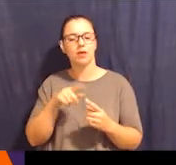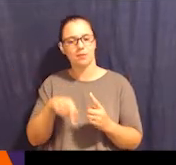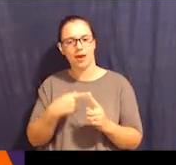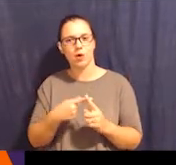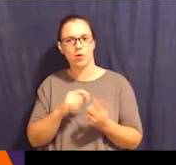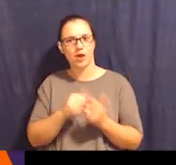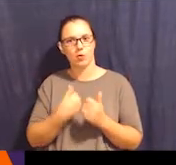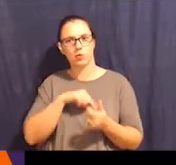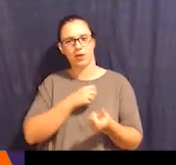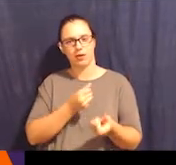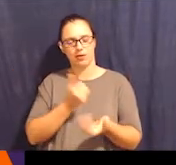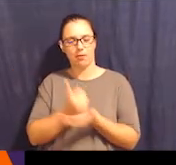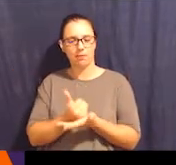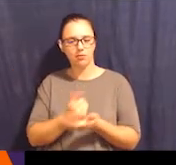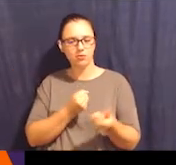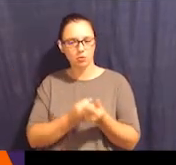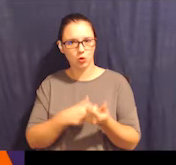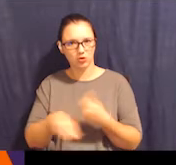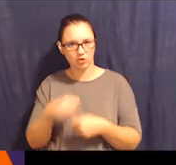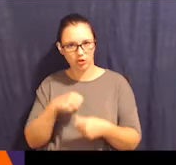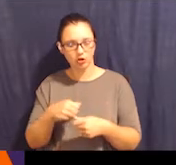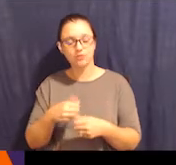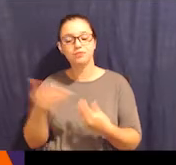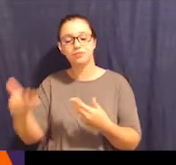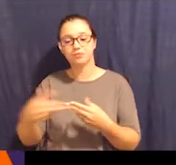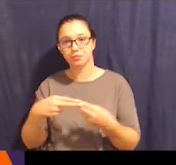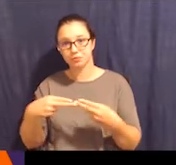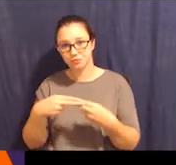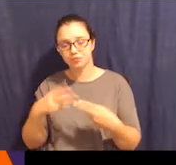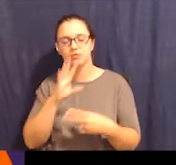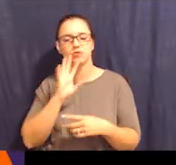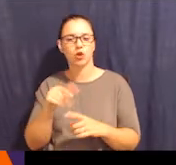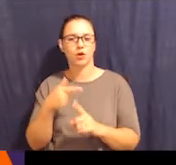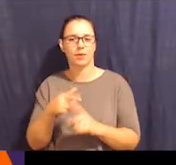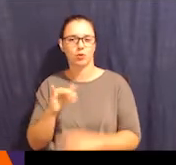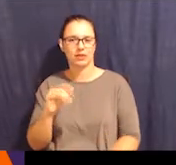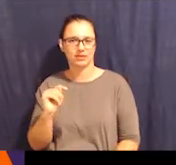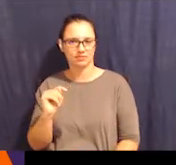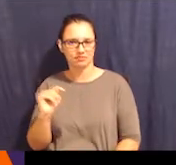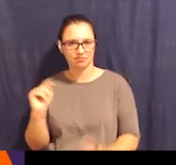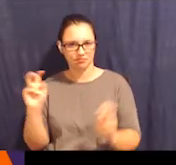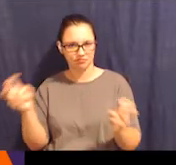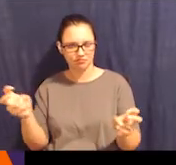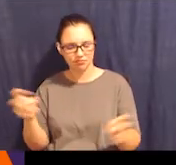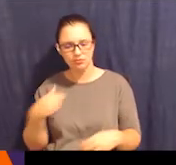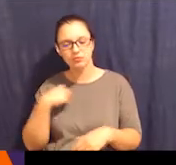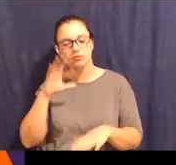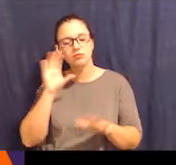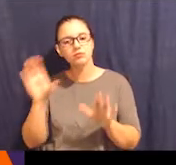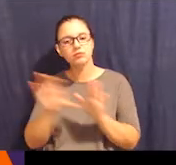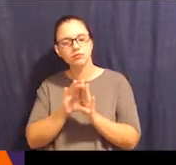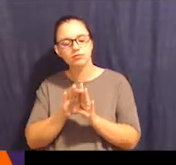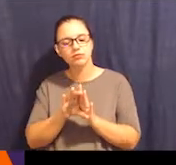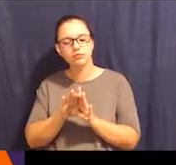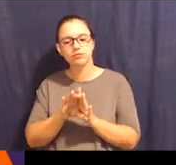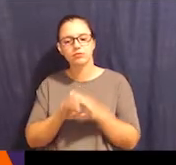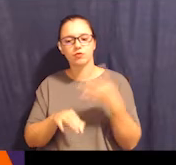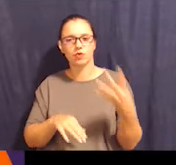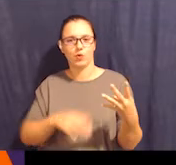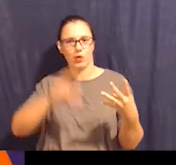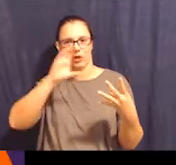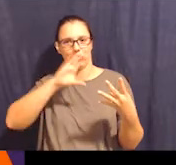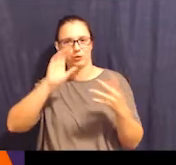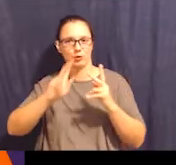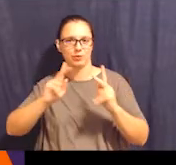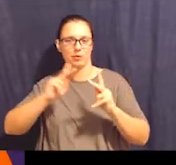called talk about it. And here we have a picture of four cartoon people who are sitting around a table and it looks like